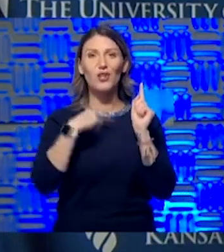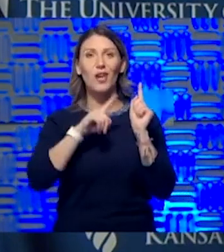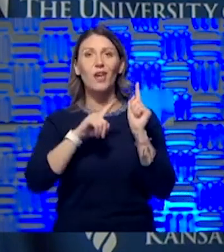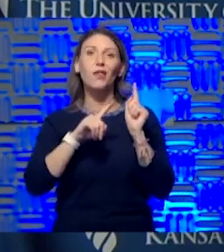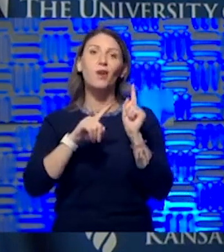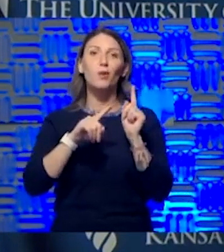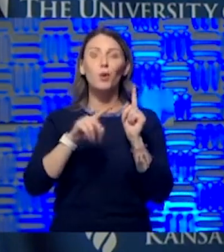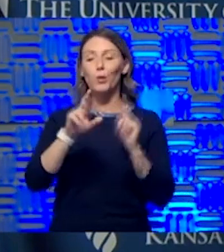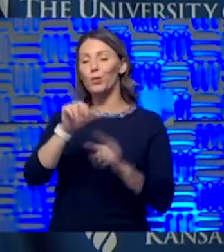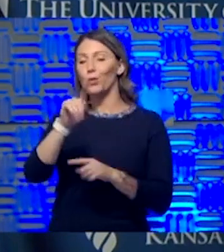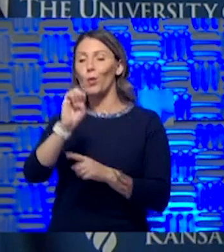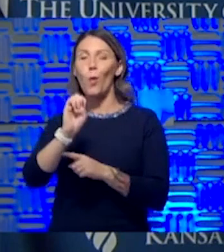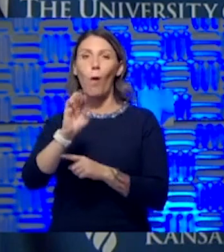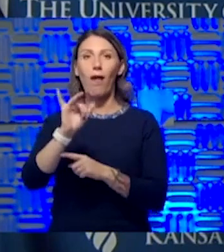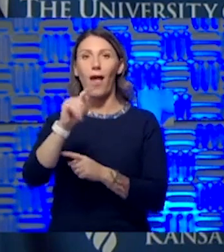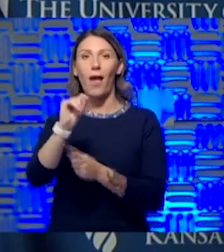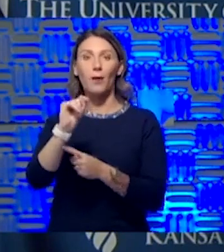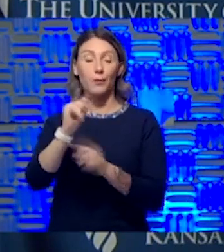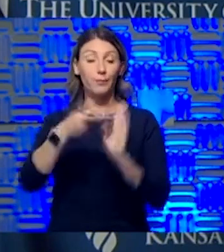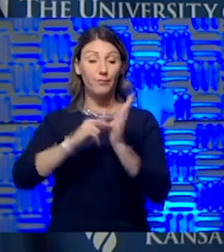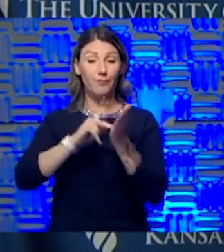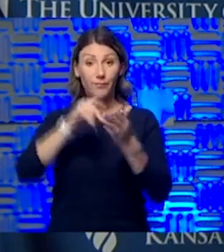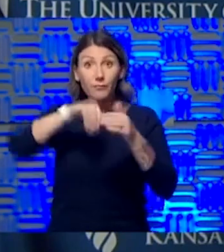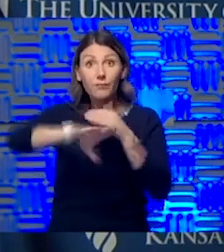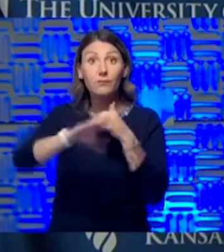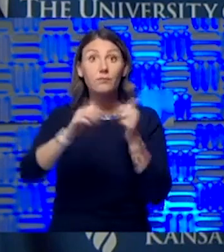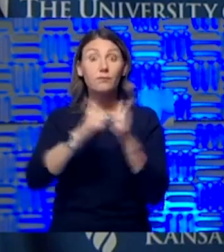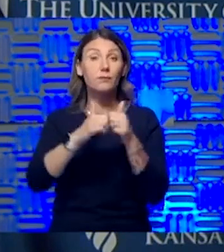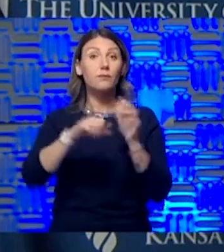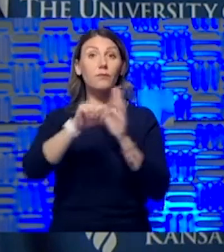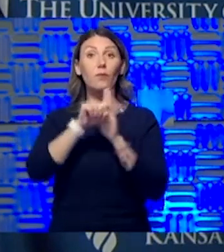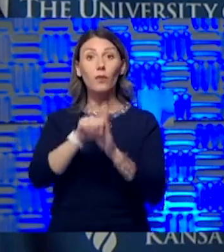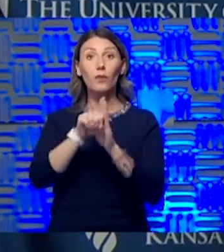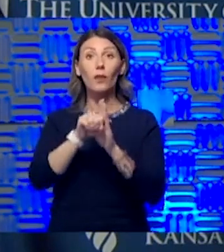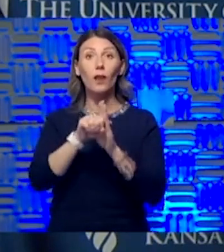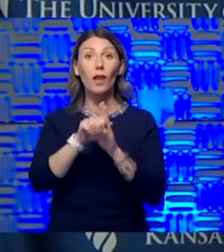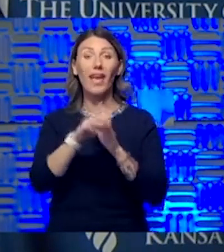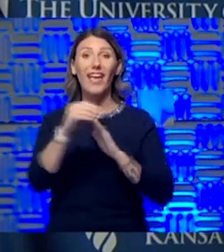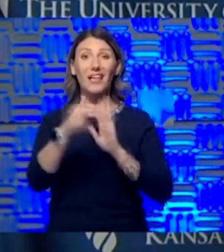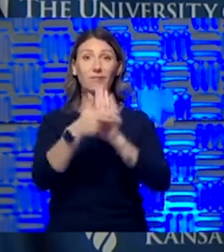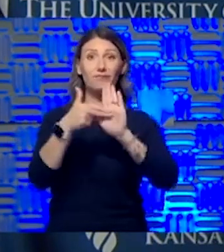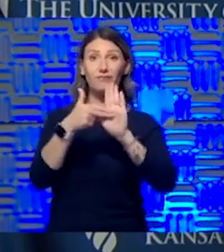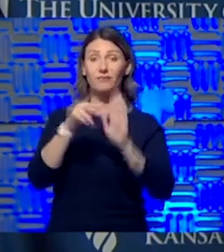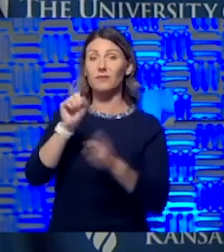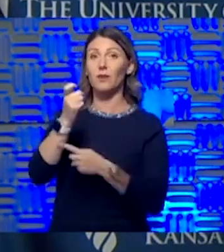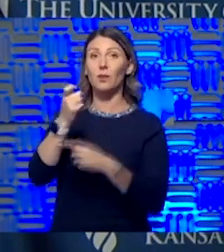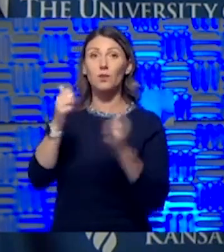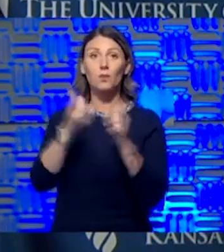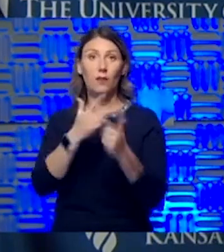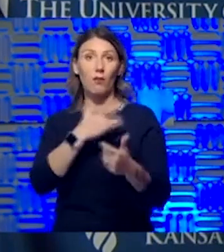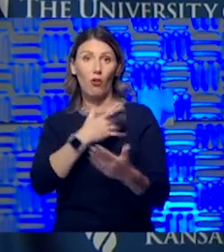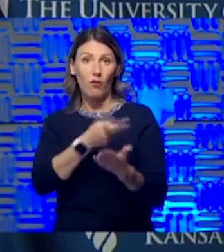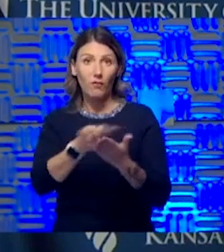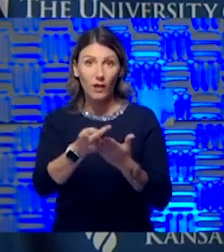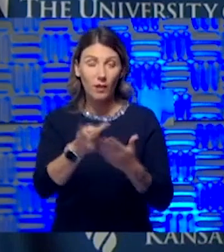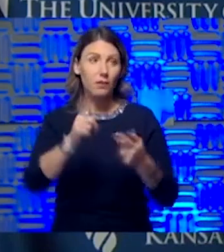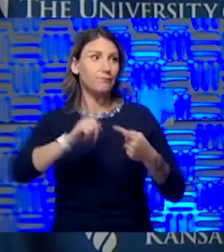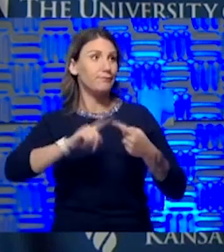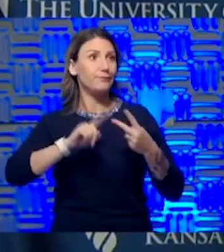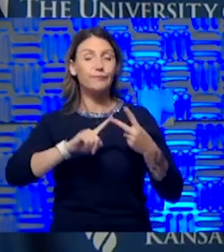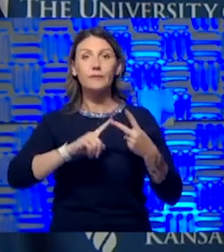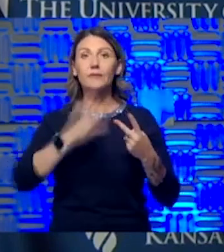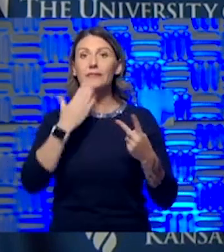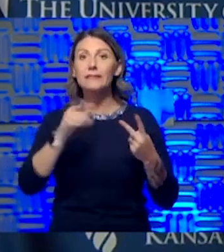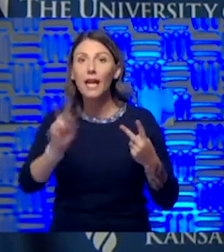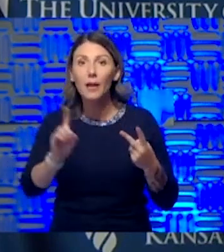who came in with symptoms and they ultimately ended up with a diagnosis of heart failure, with a diagnosis of diabetes, et cetera.